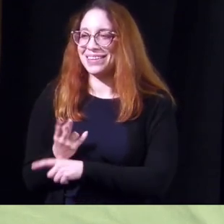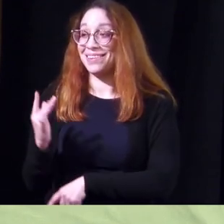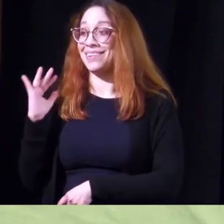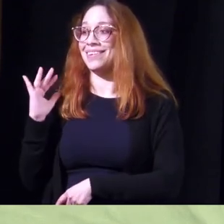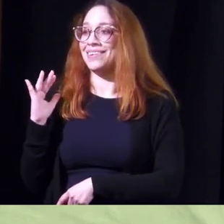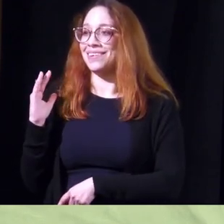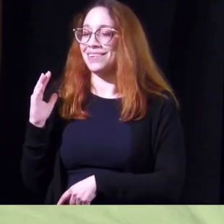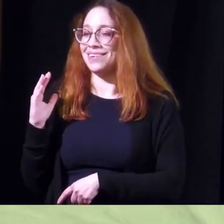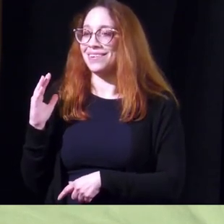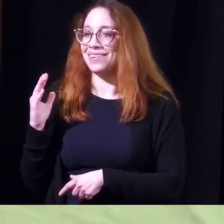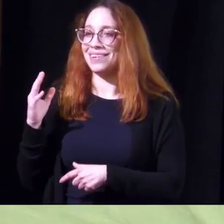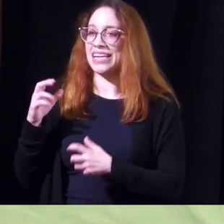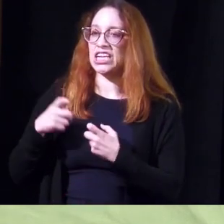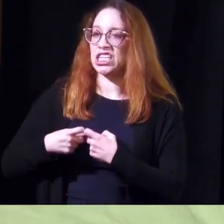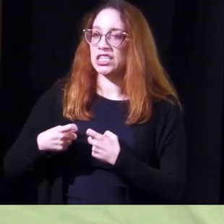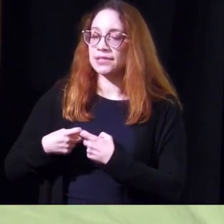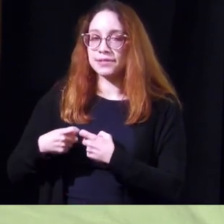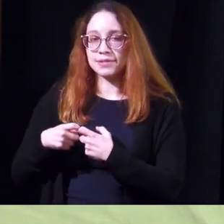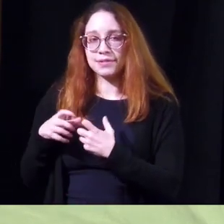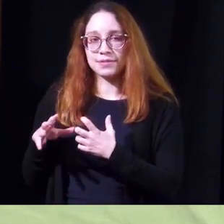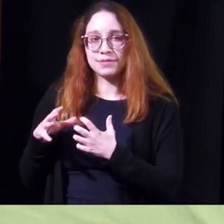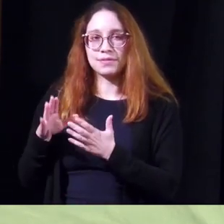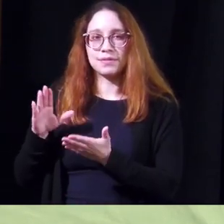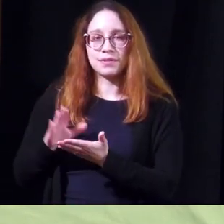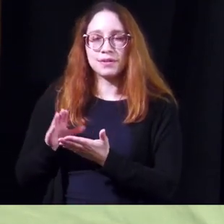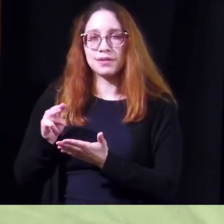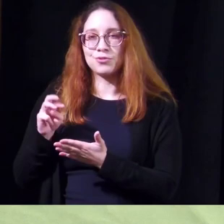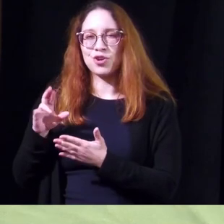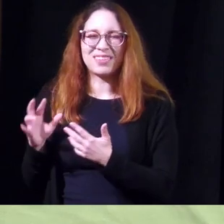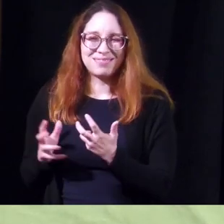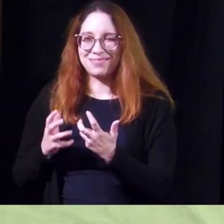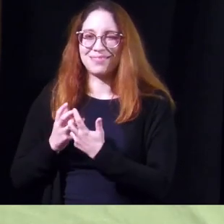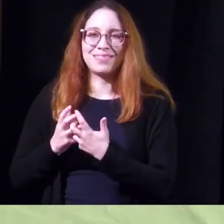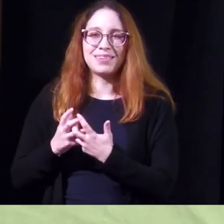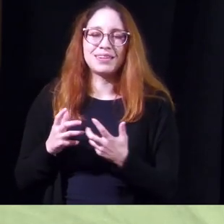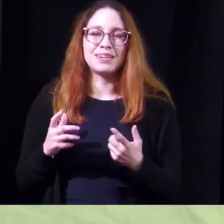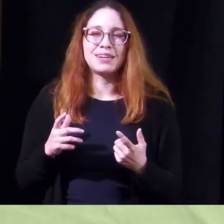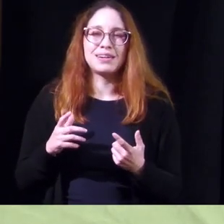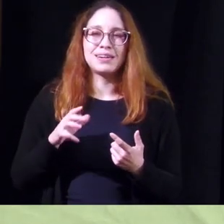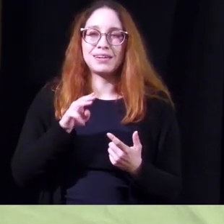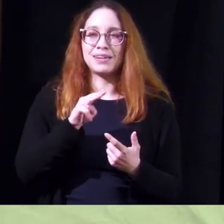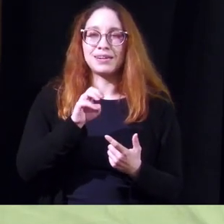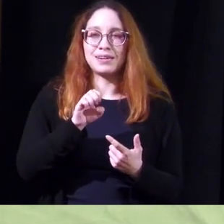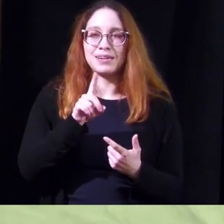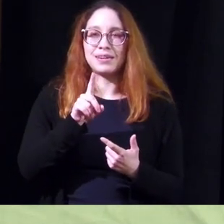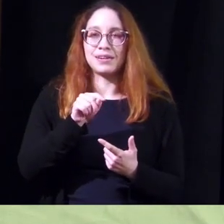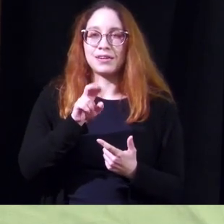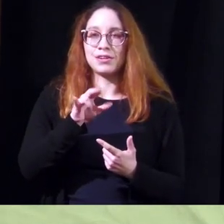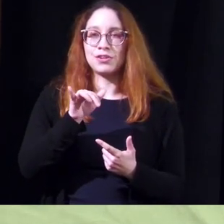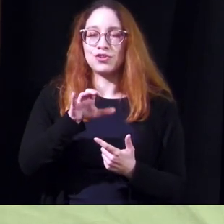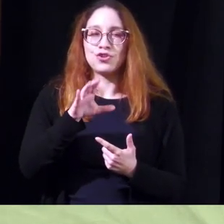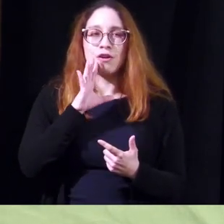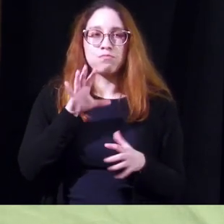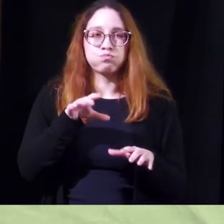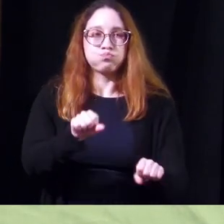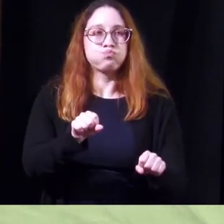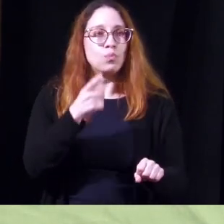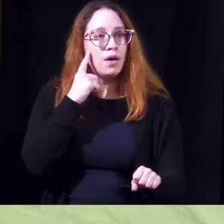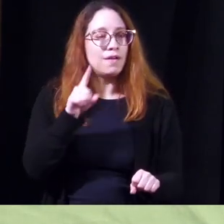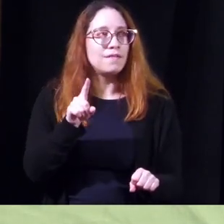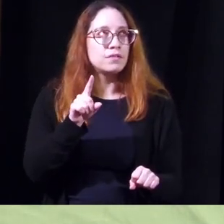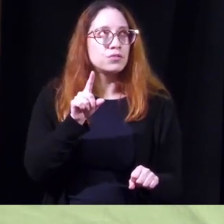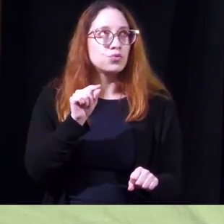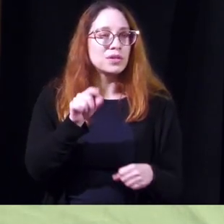do with interest in medtronic uh were less mri compatible medtronic owned this space for many years for about